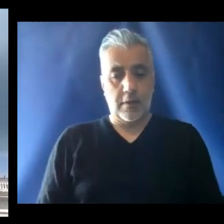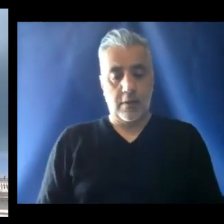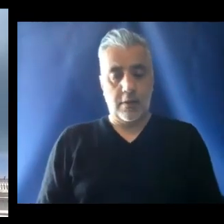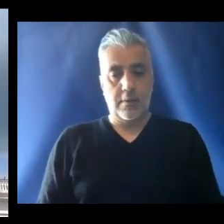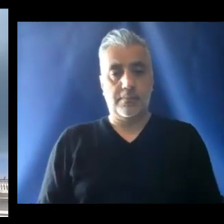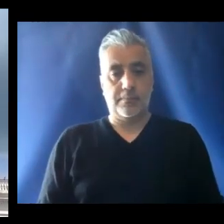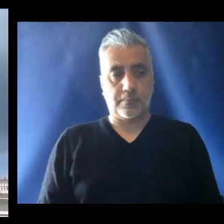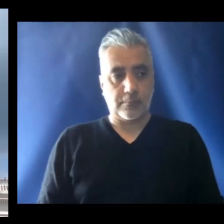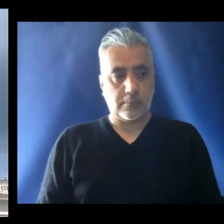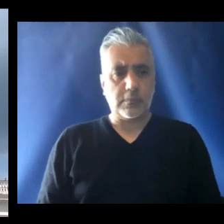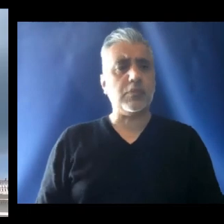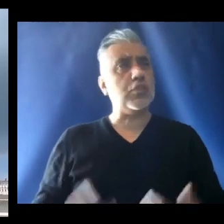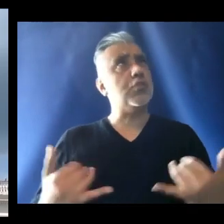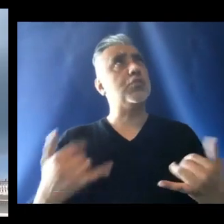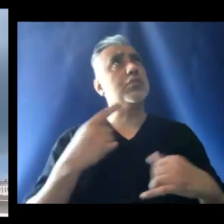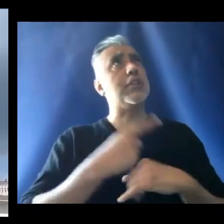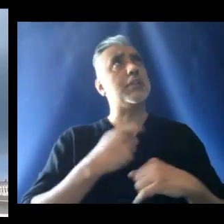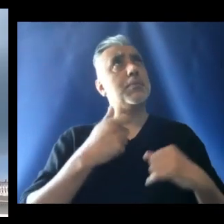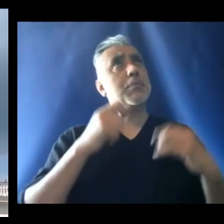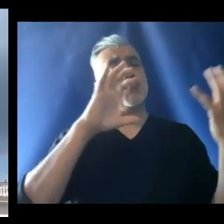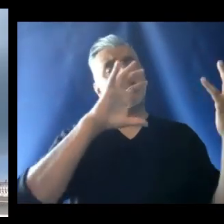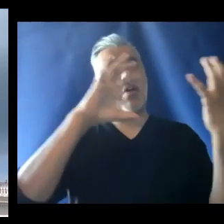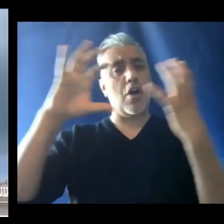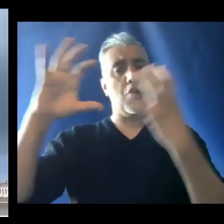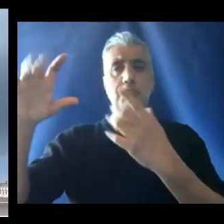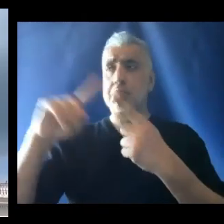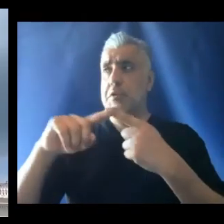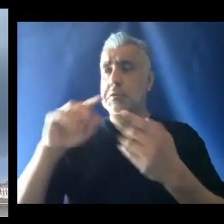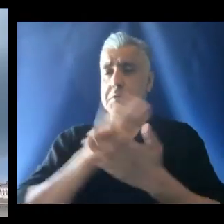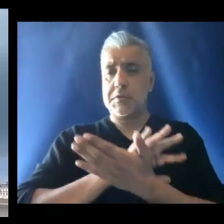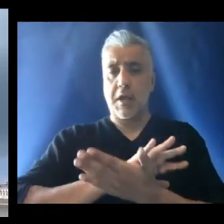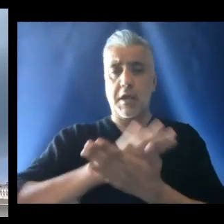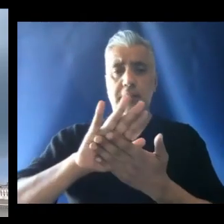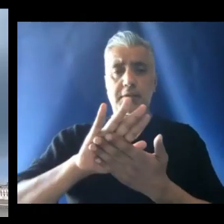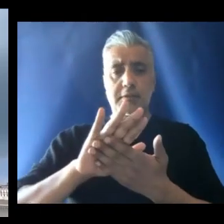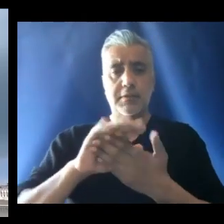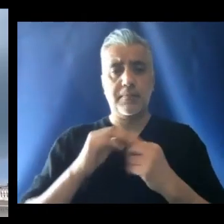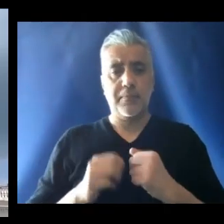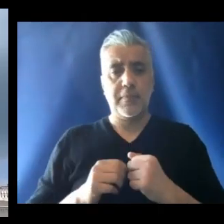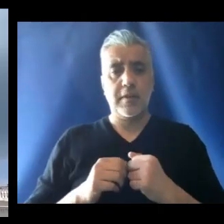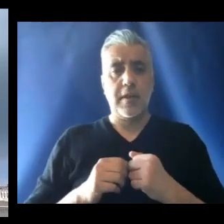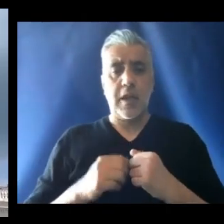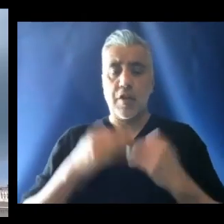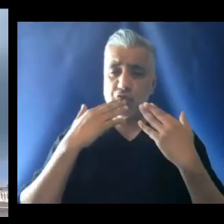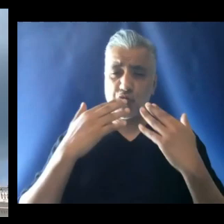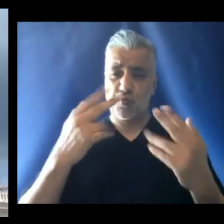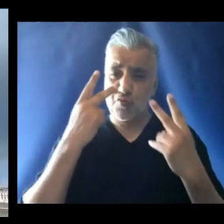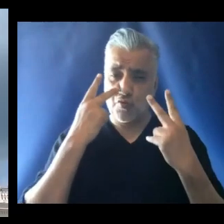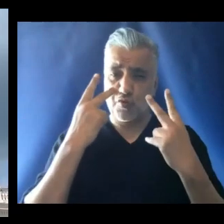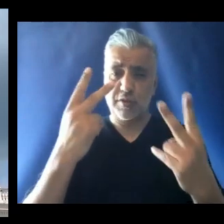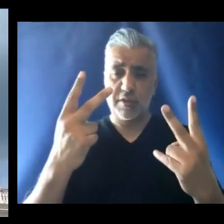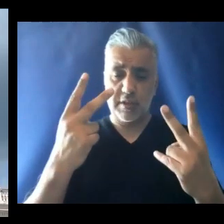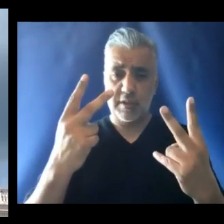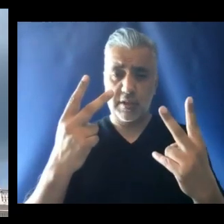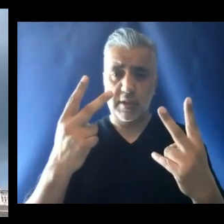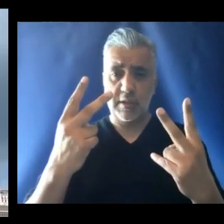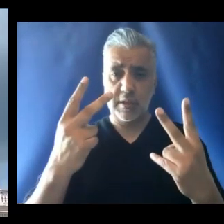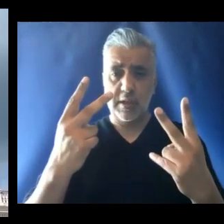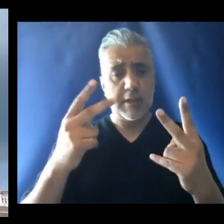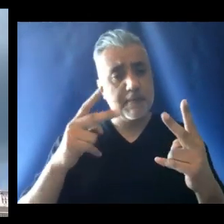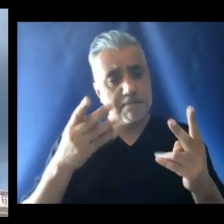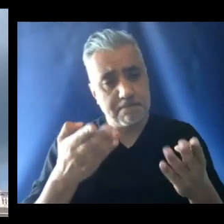It is an overcast day, but rather pleasant and good to see once again,